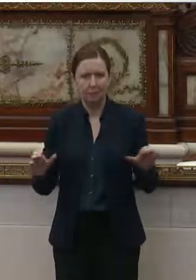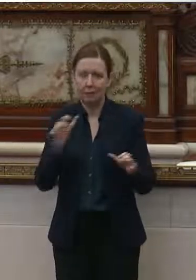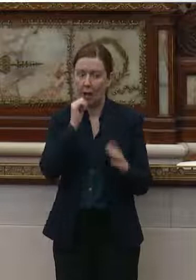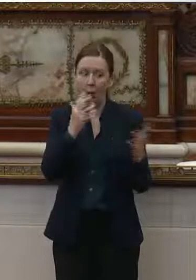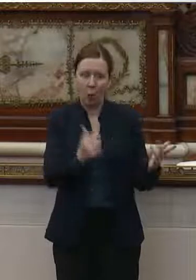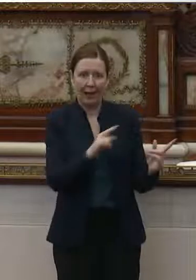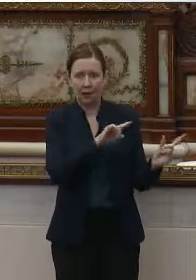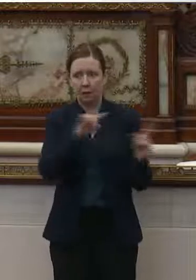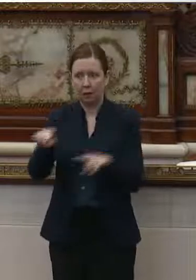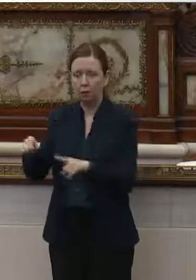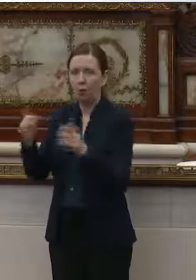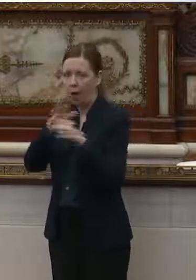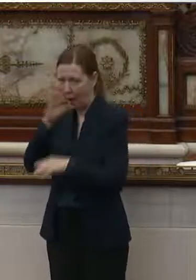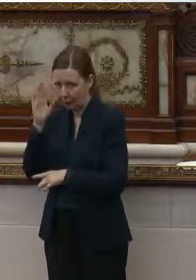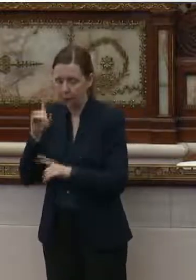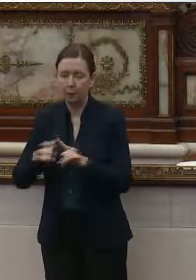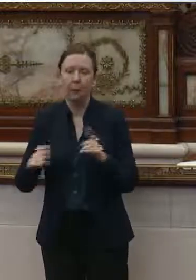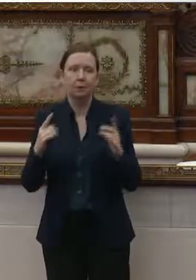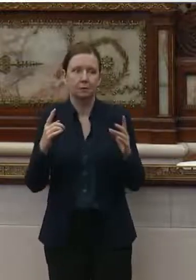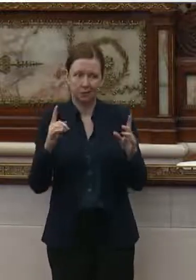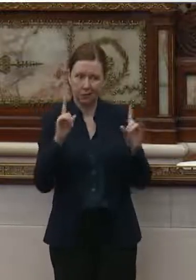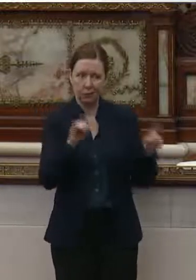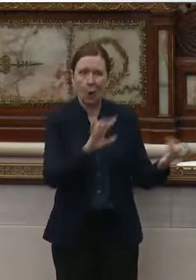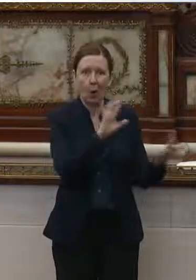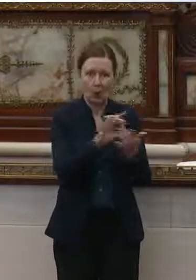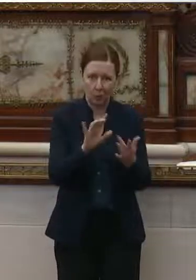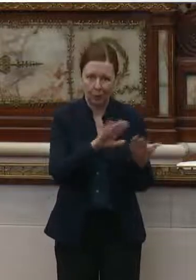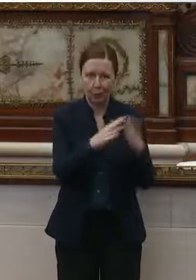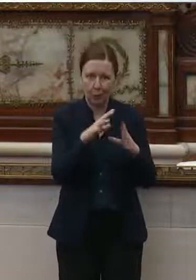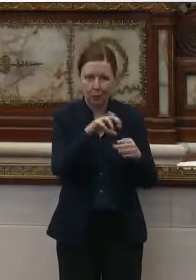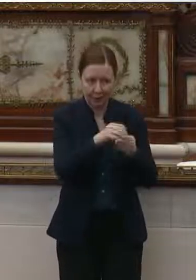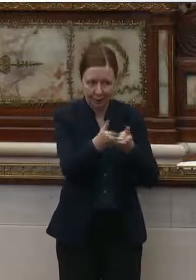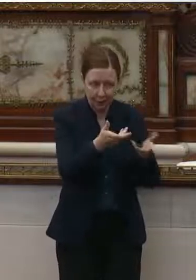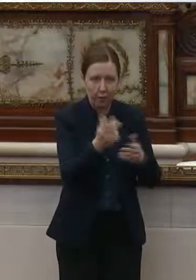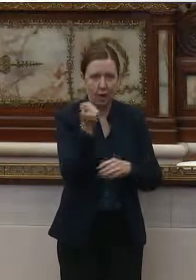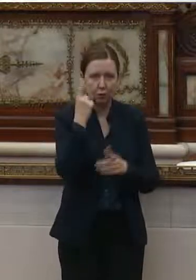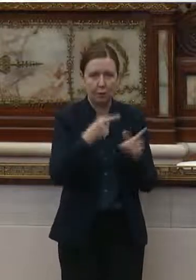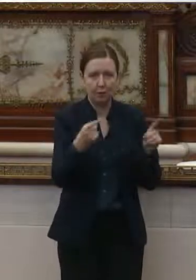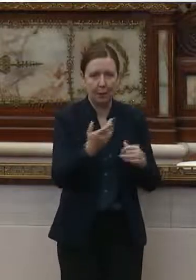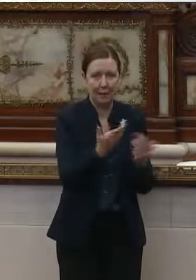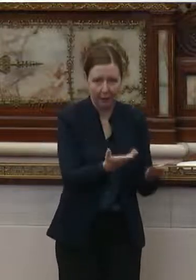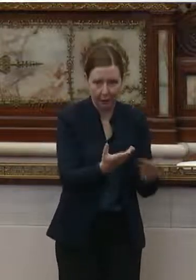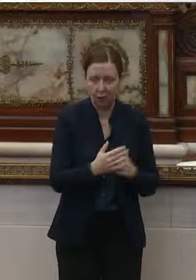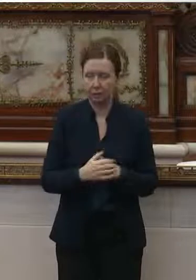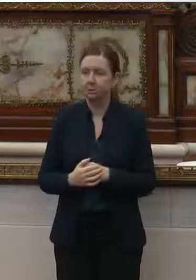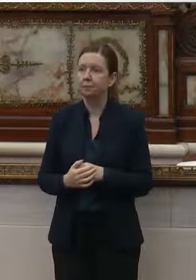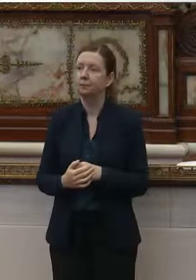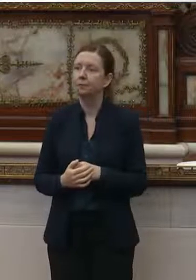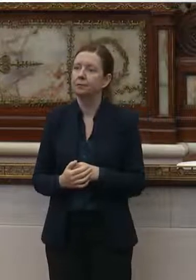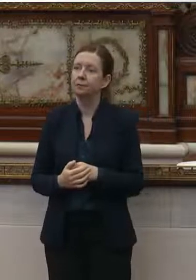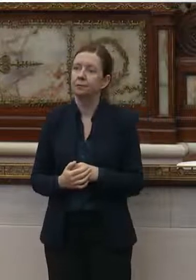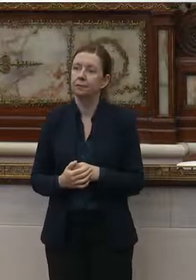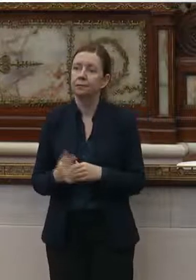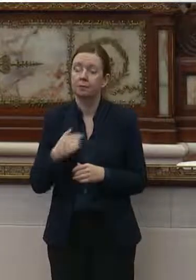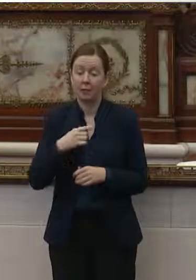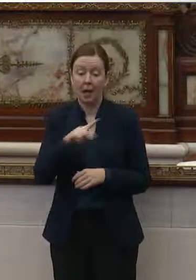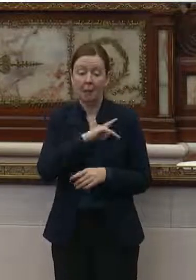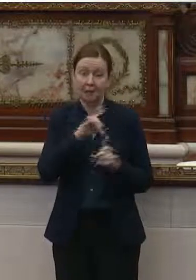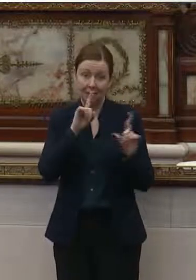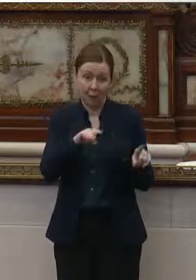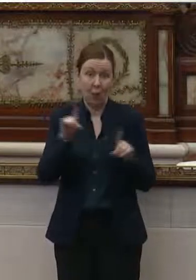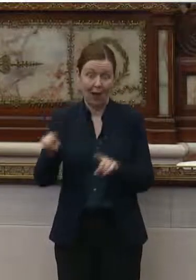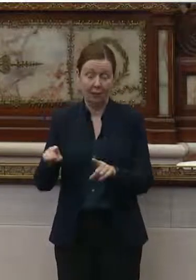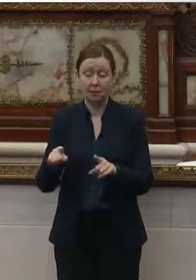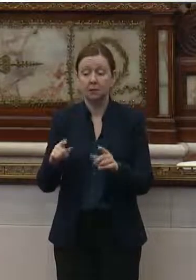until they were coming to the hospital, but instead go out into the community and understand what was happening. So I personally went on